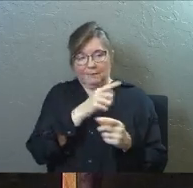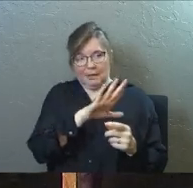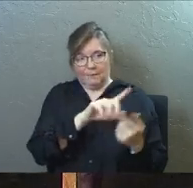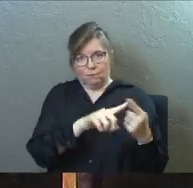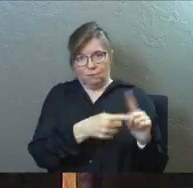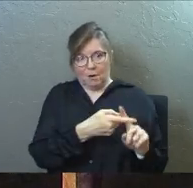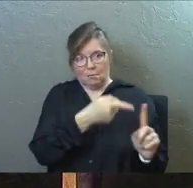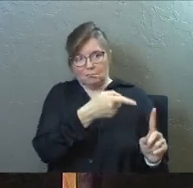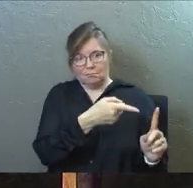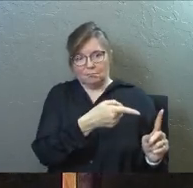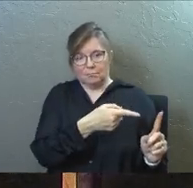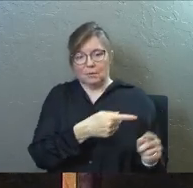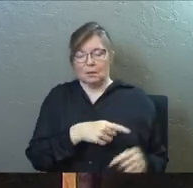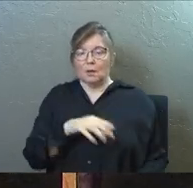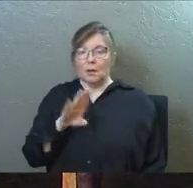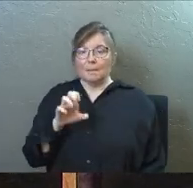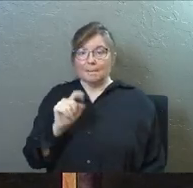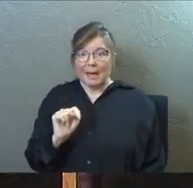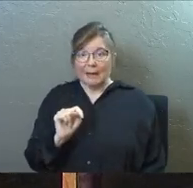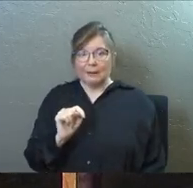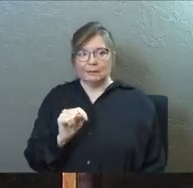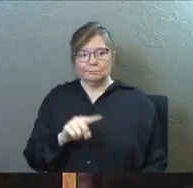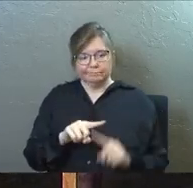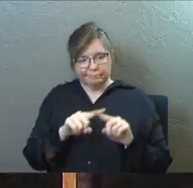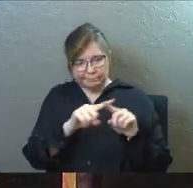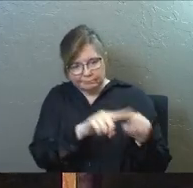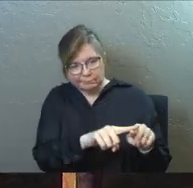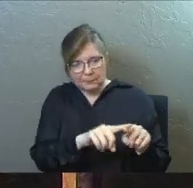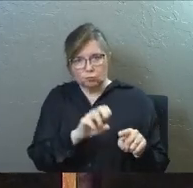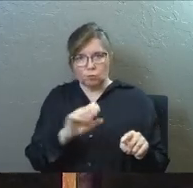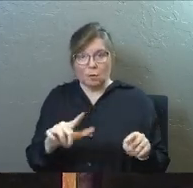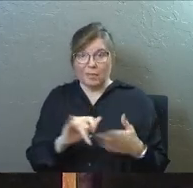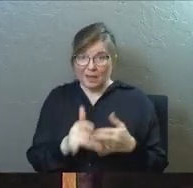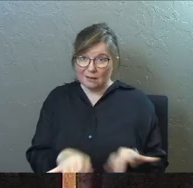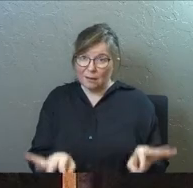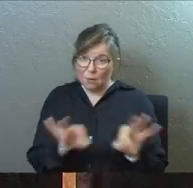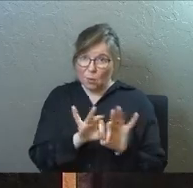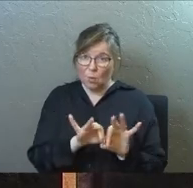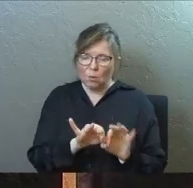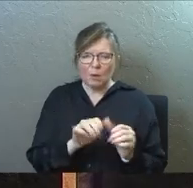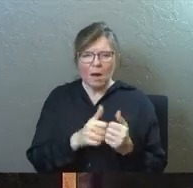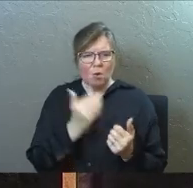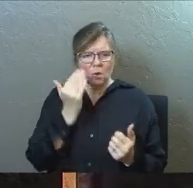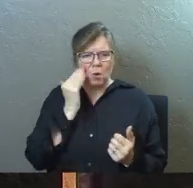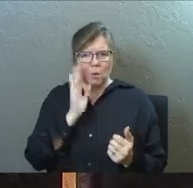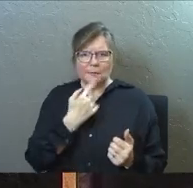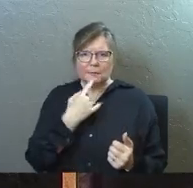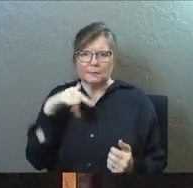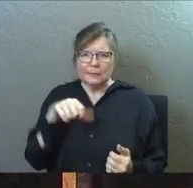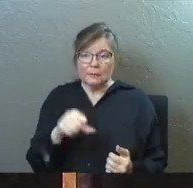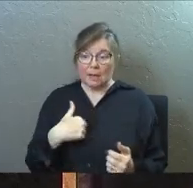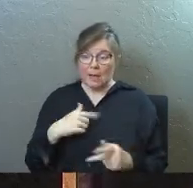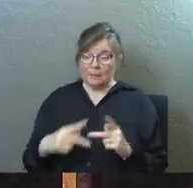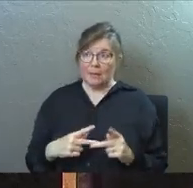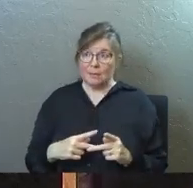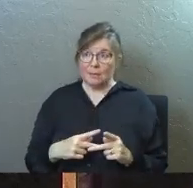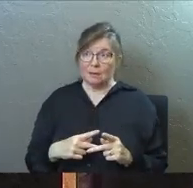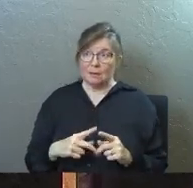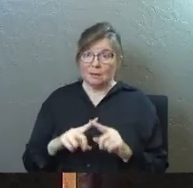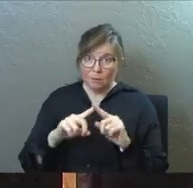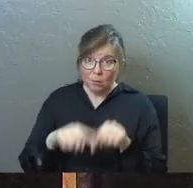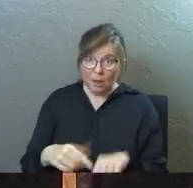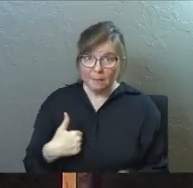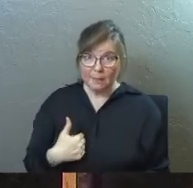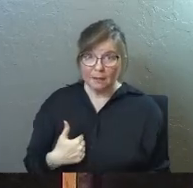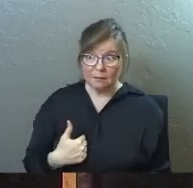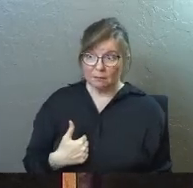though. When I say he bet on Saul, that's an important point. How did he know he was going to say yes? I've had people bet on me. Have people